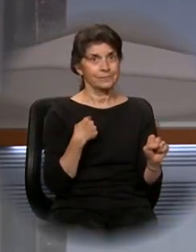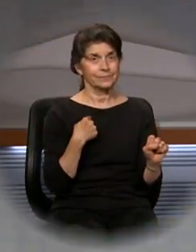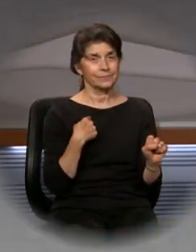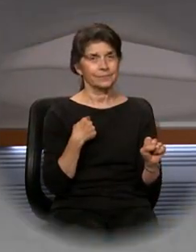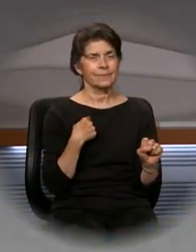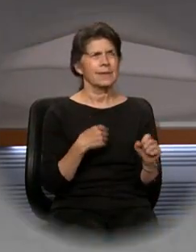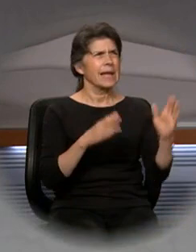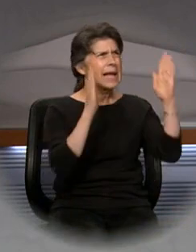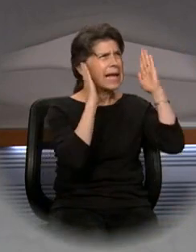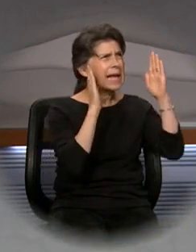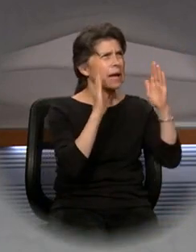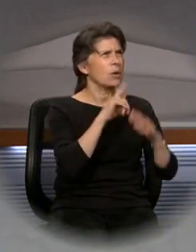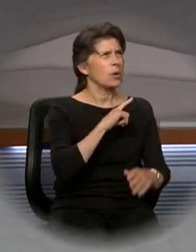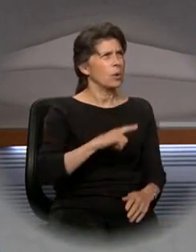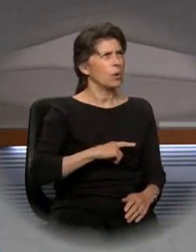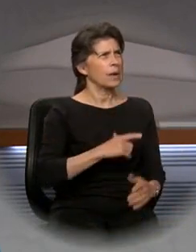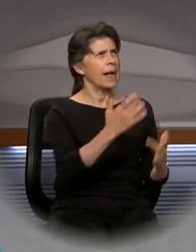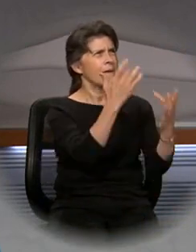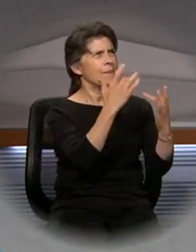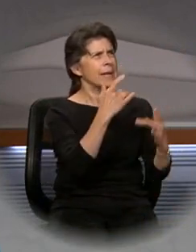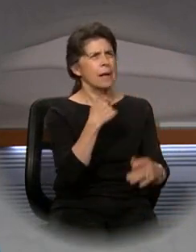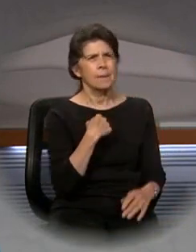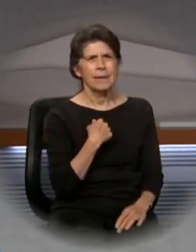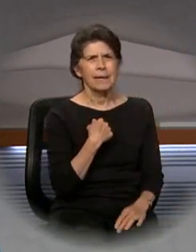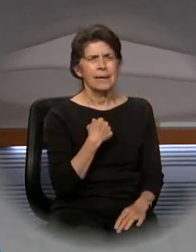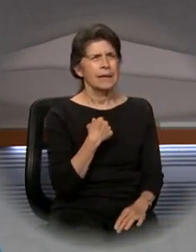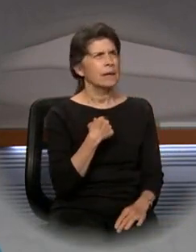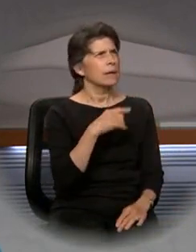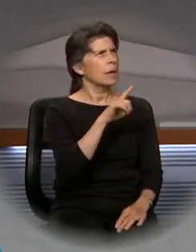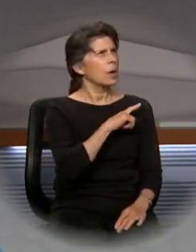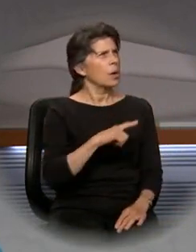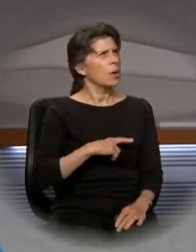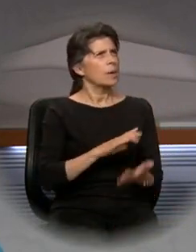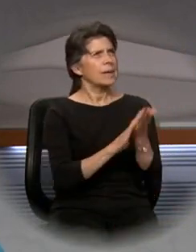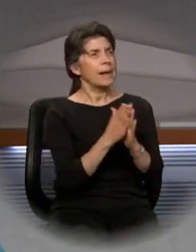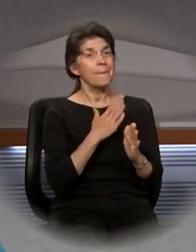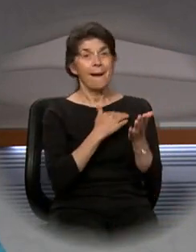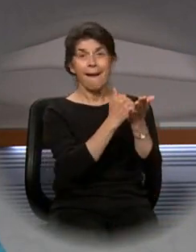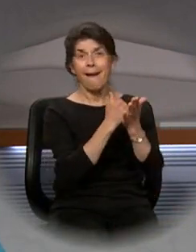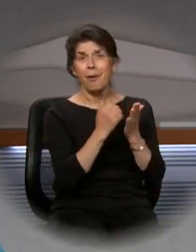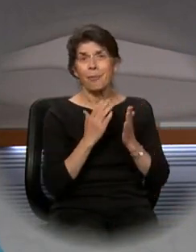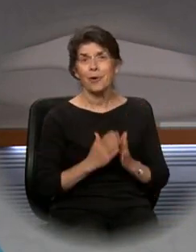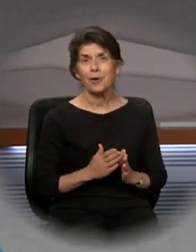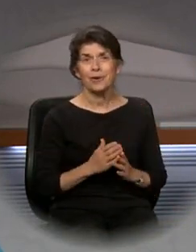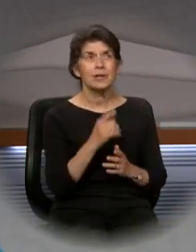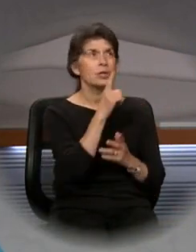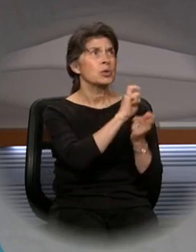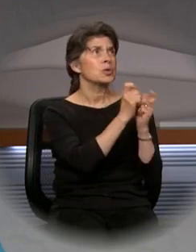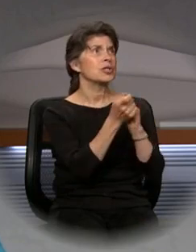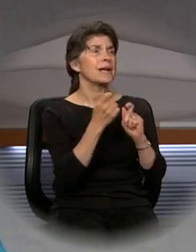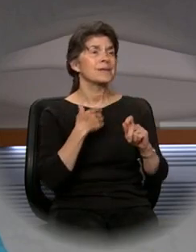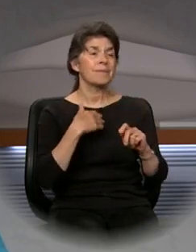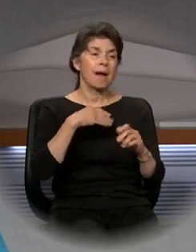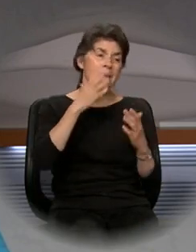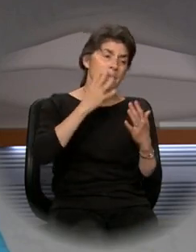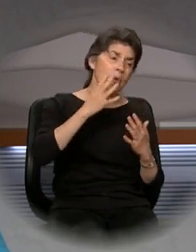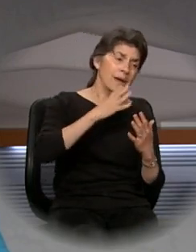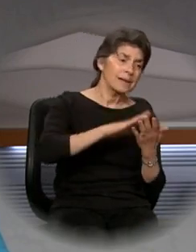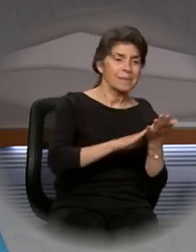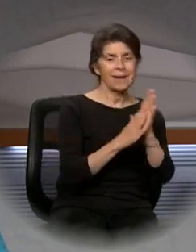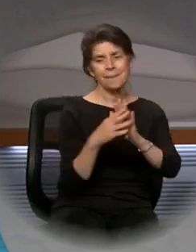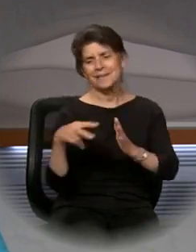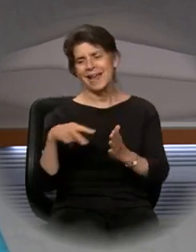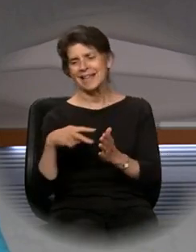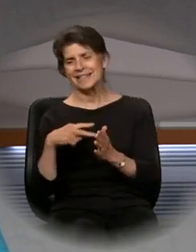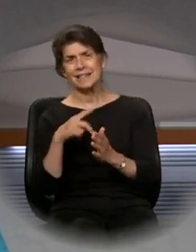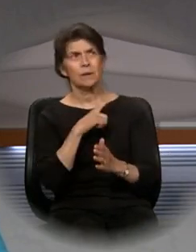Hear, O Lord, and have pity on me. O Lord, be my helper. You changed my mourning into dancing. O Lord,